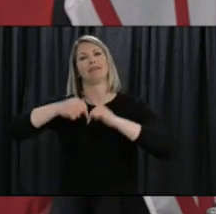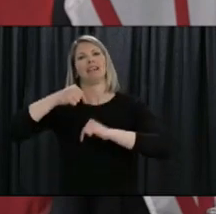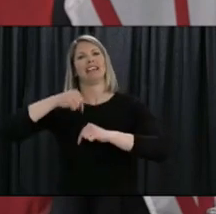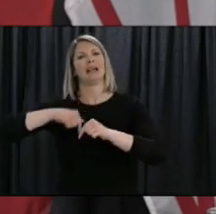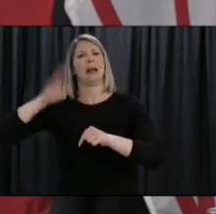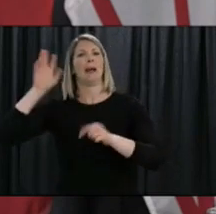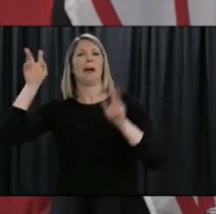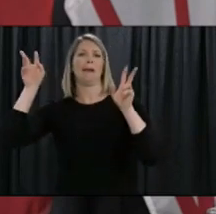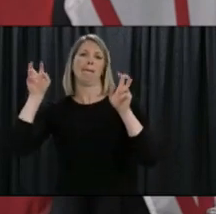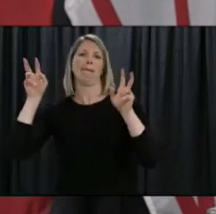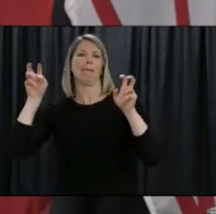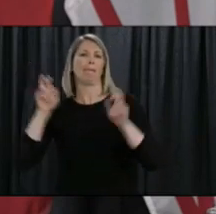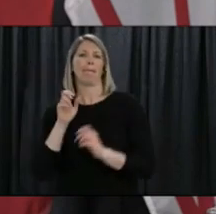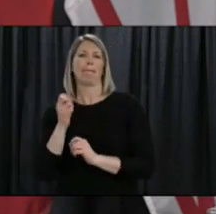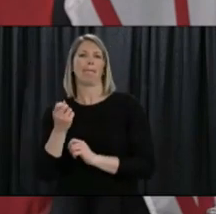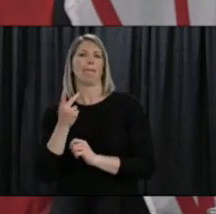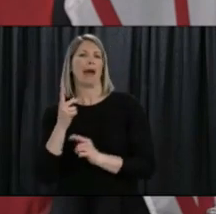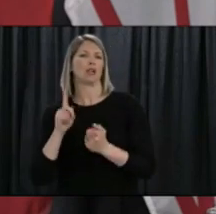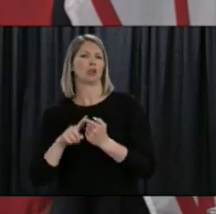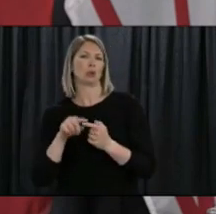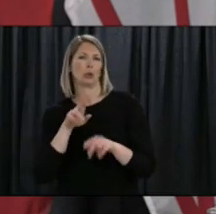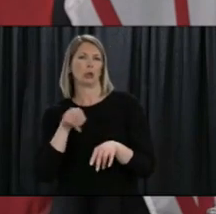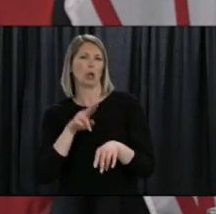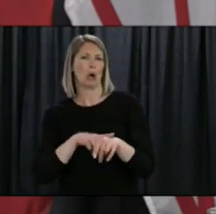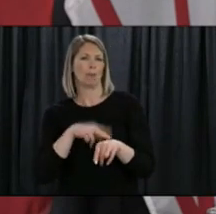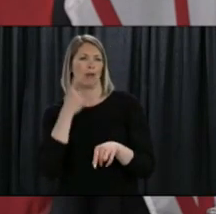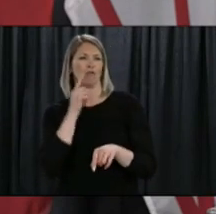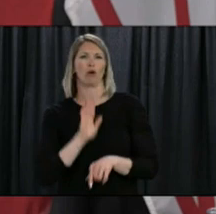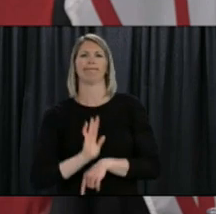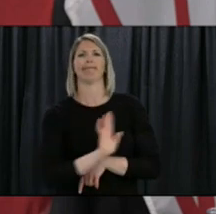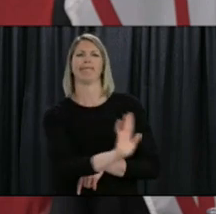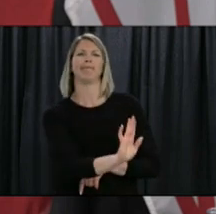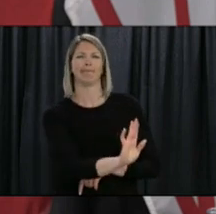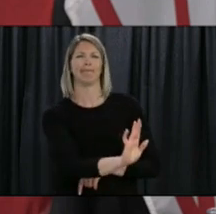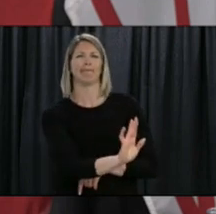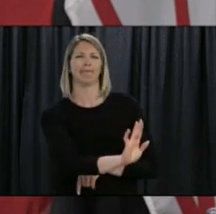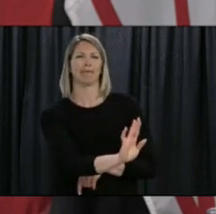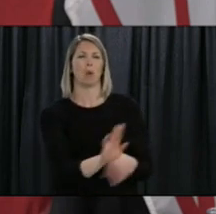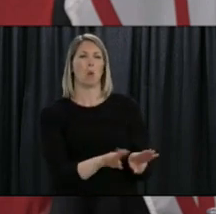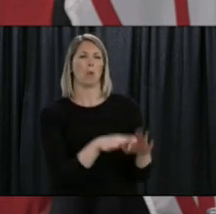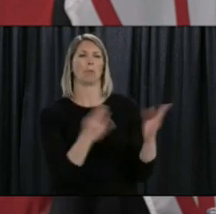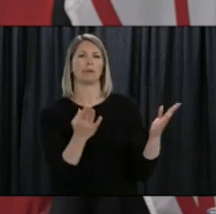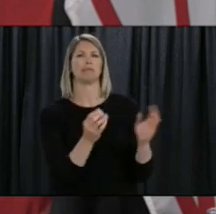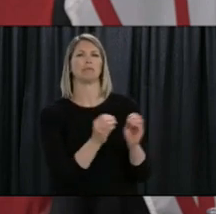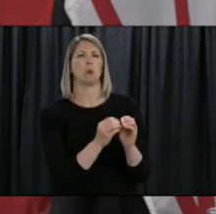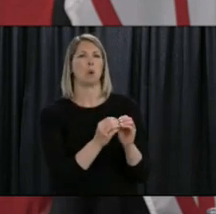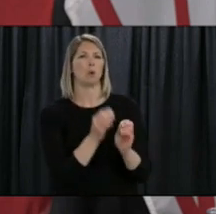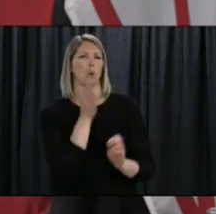making sure that they gradually open up the child care spaces as the economy begins to open up